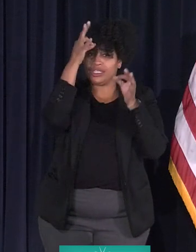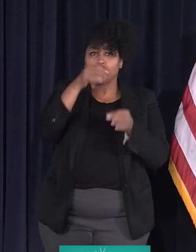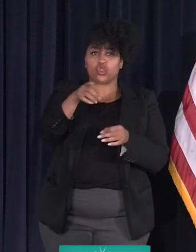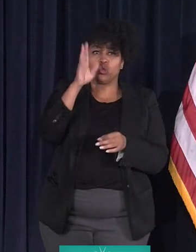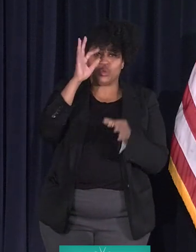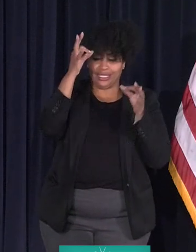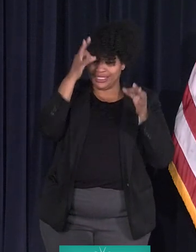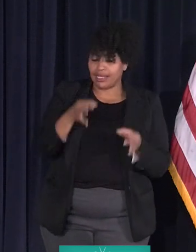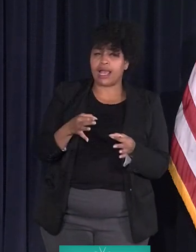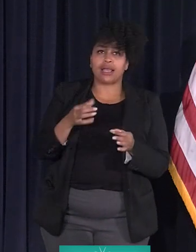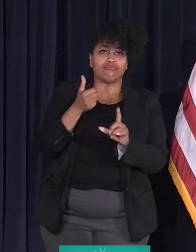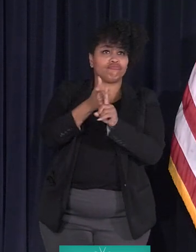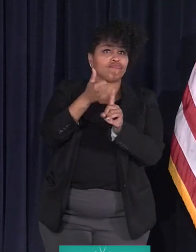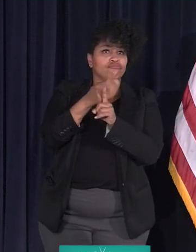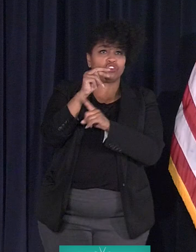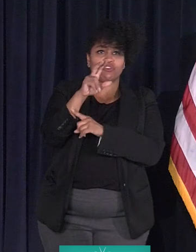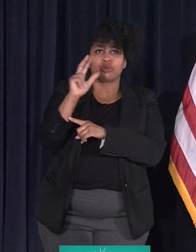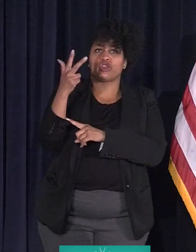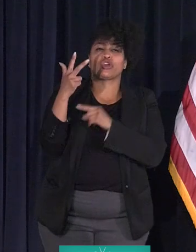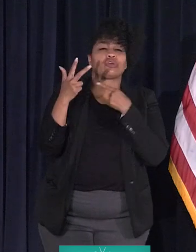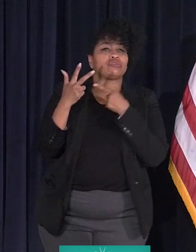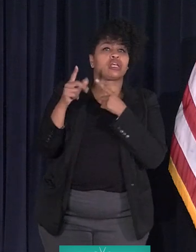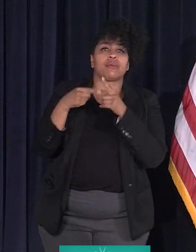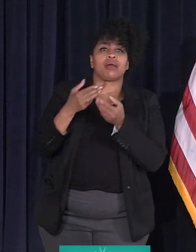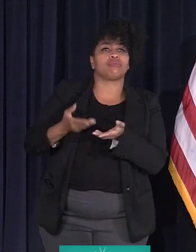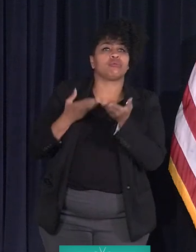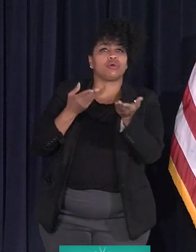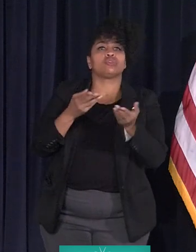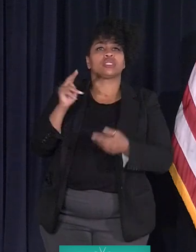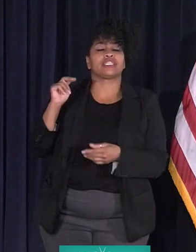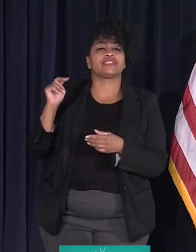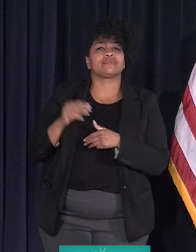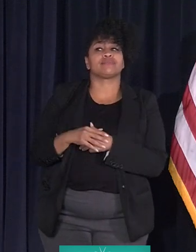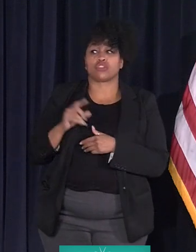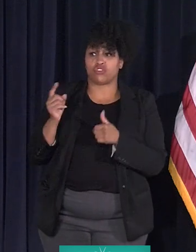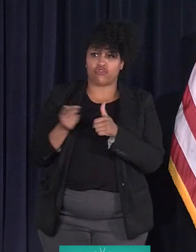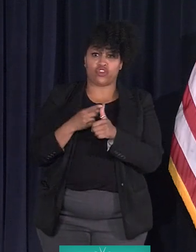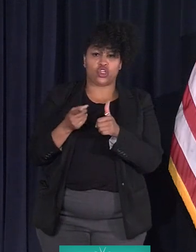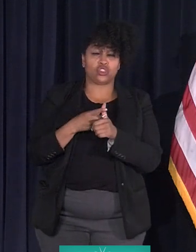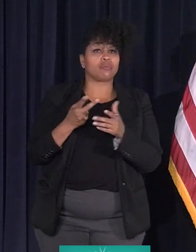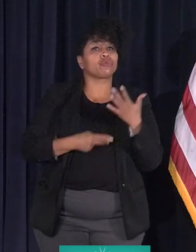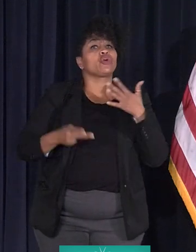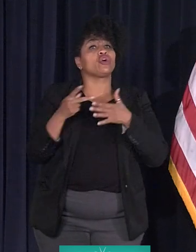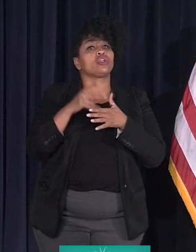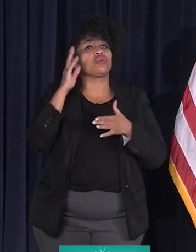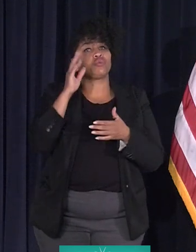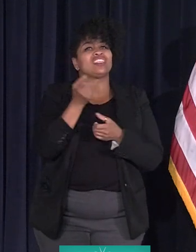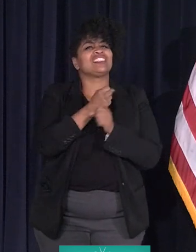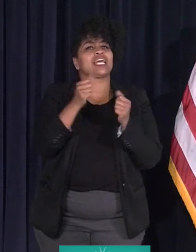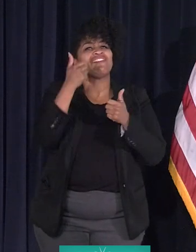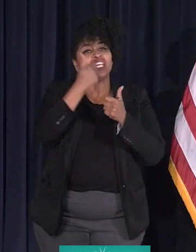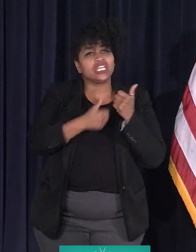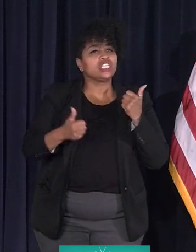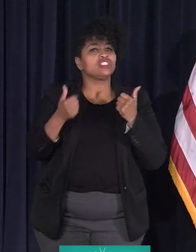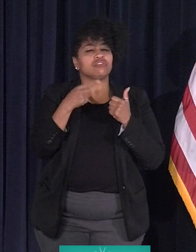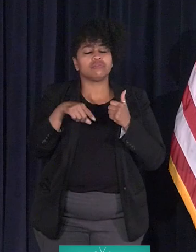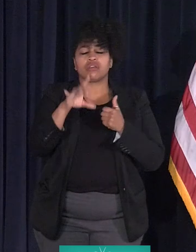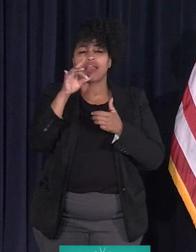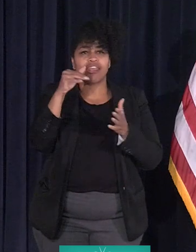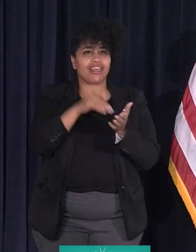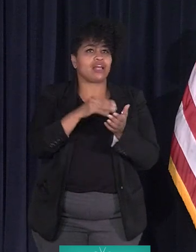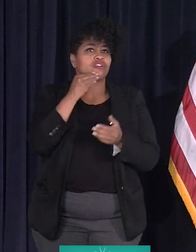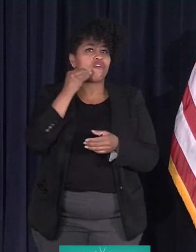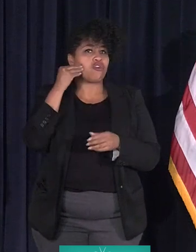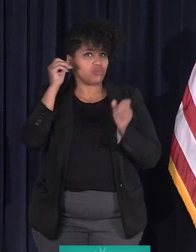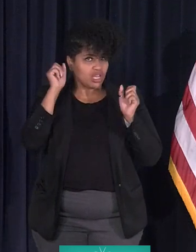chance to decide on November 3rd. Here's the first thing we're going to do. First priority, we're going to save each one of the 8,000